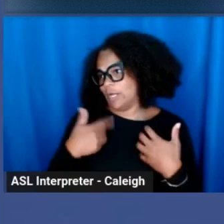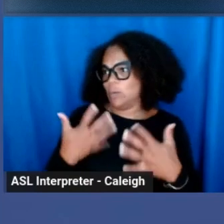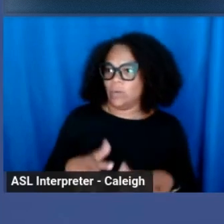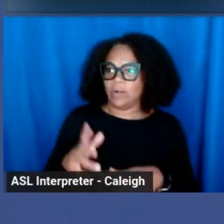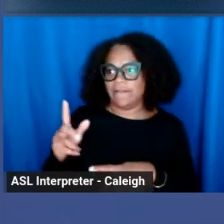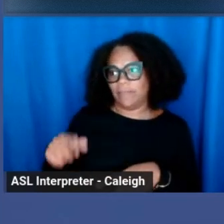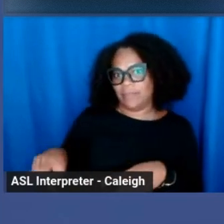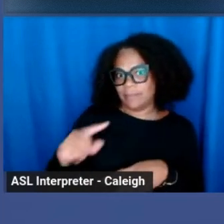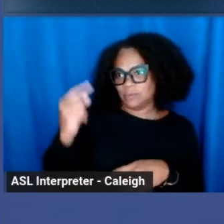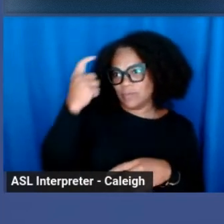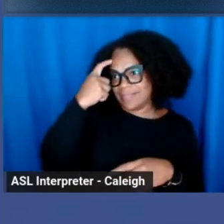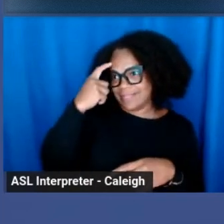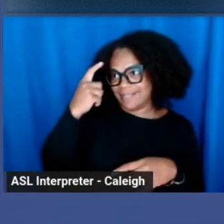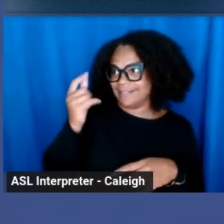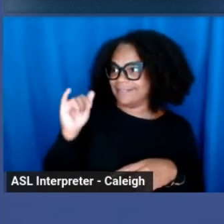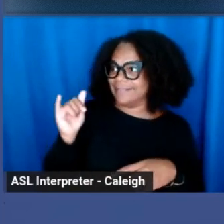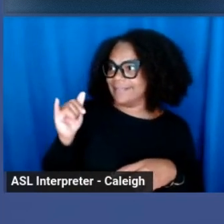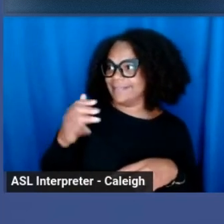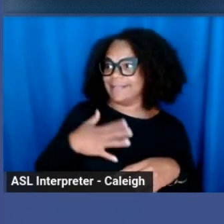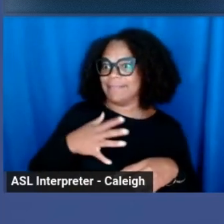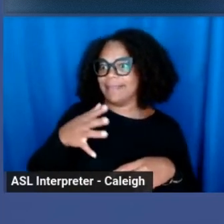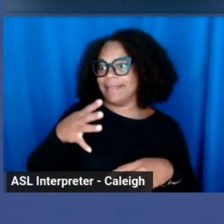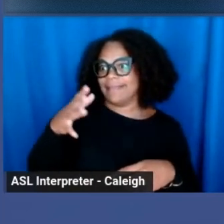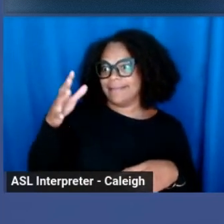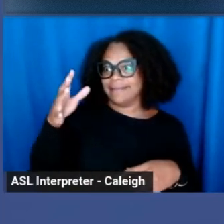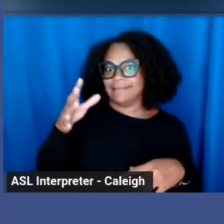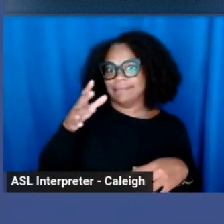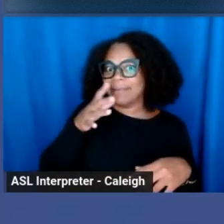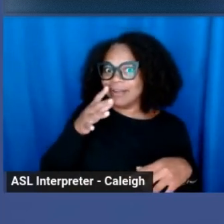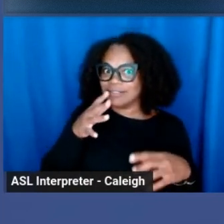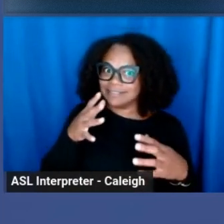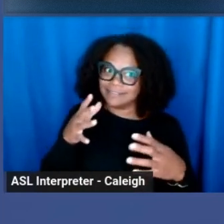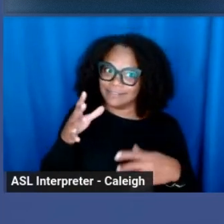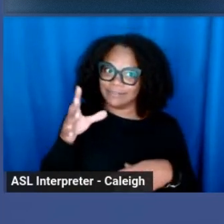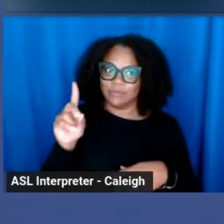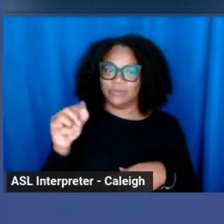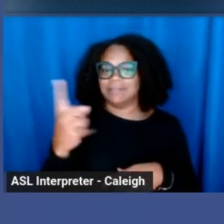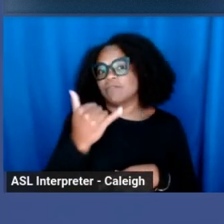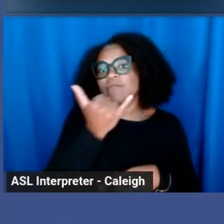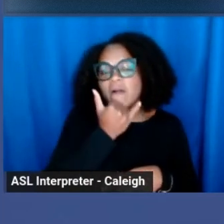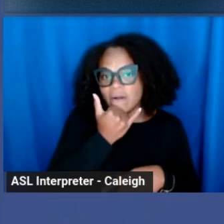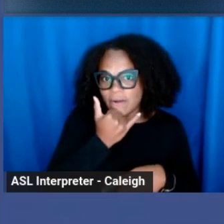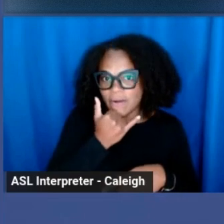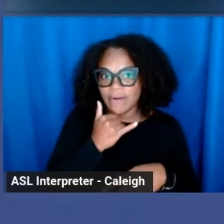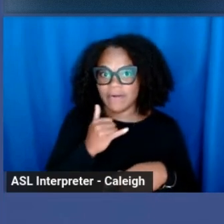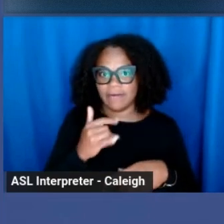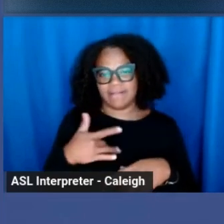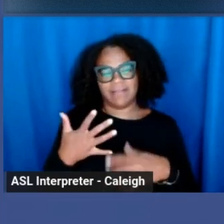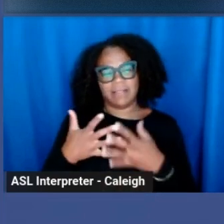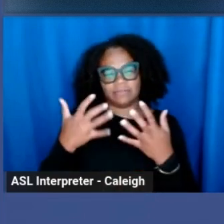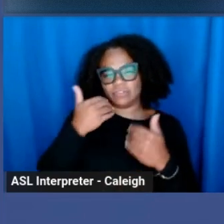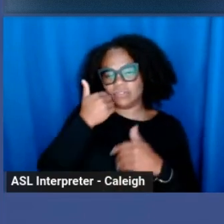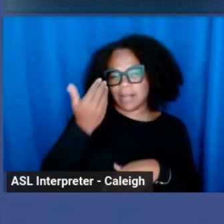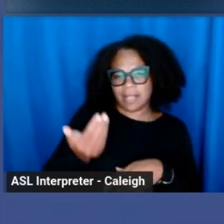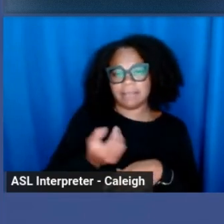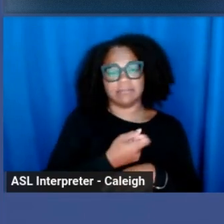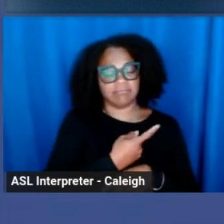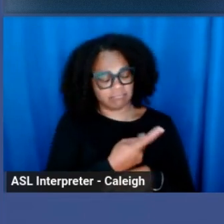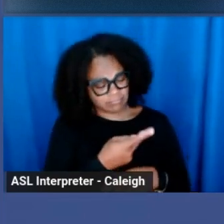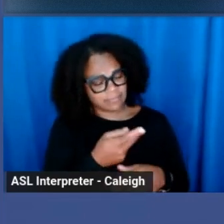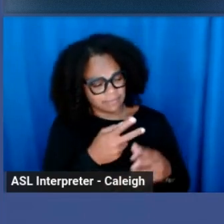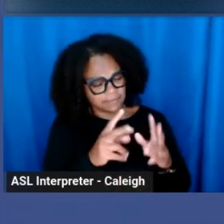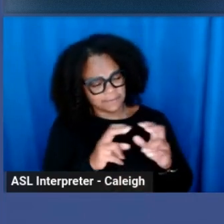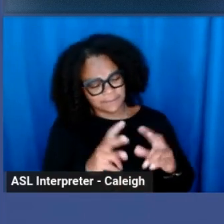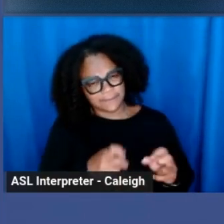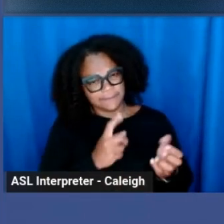think that, like, my parent is doing something wrong. Like, there was a lot of shame. So we sat there and unboxed all that